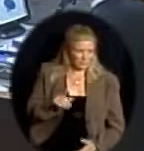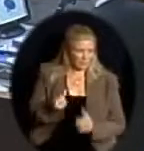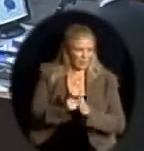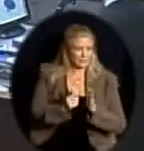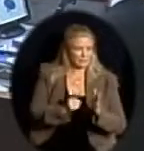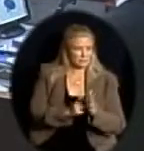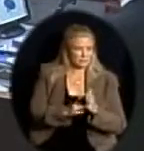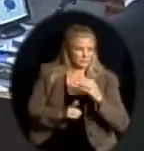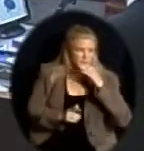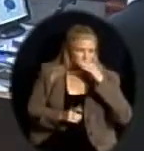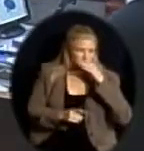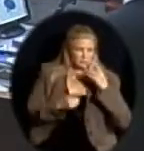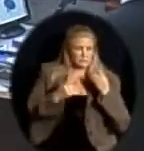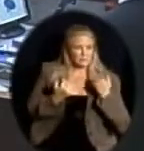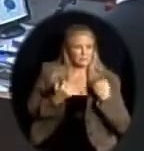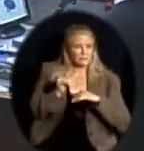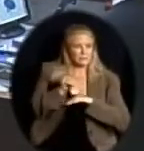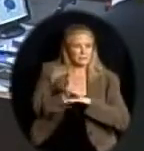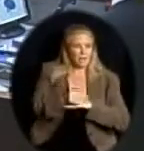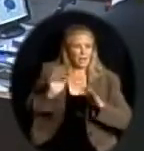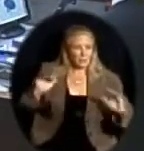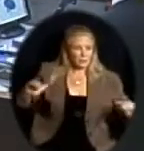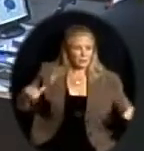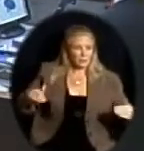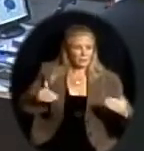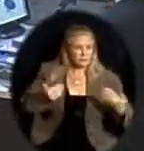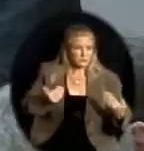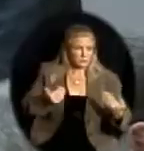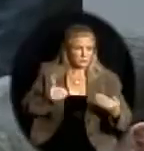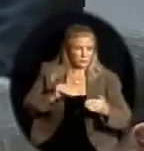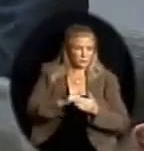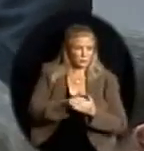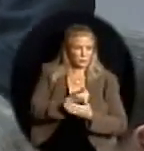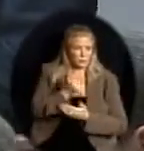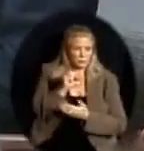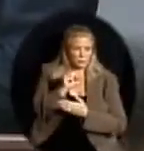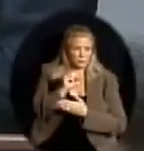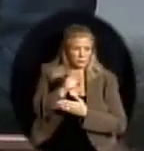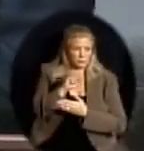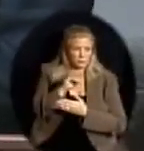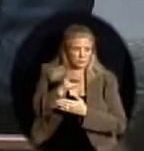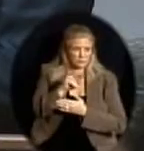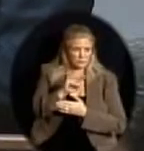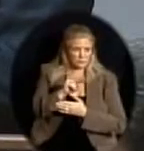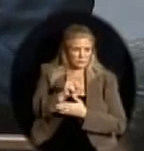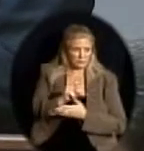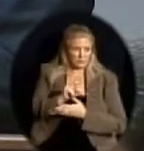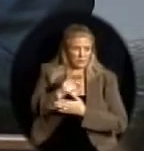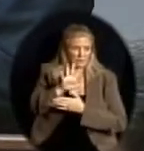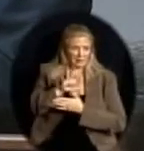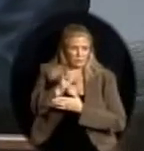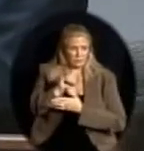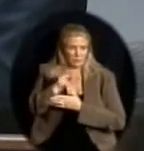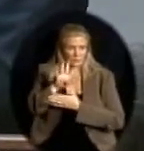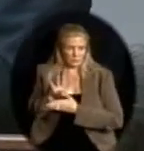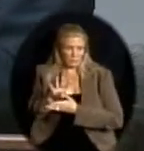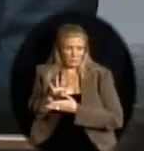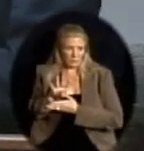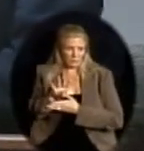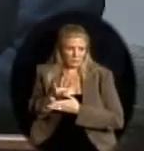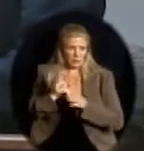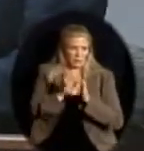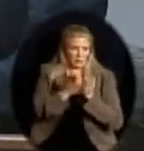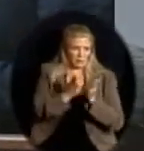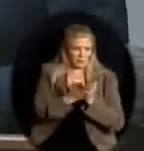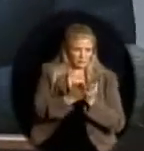Tonight, I'm going to present and introduce to you the new Section 504 manual for the Rehabilitation Act